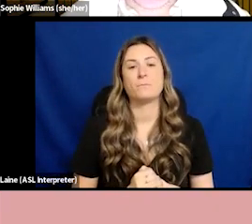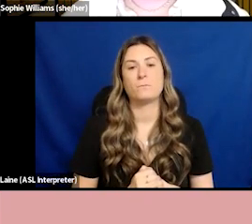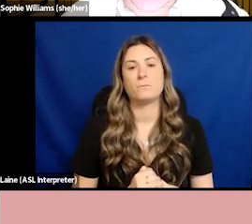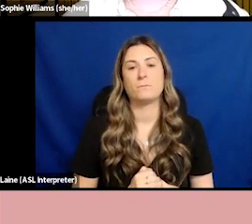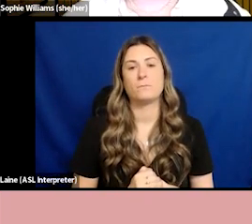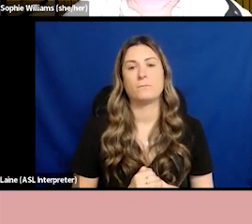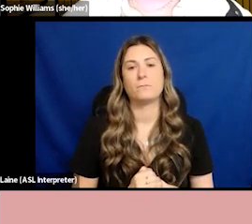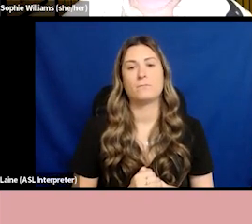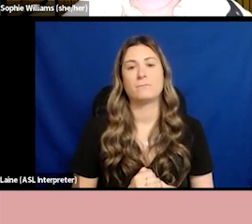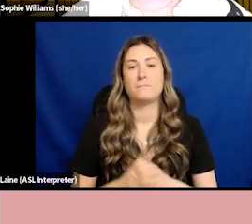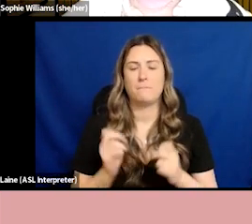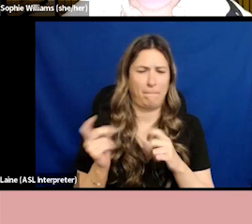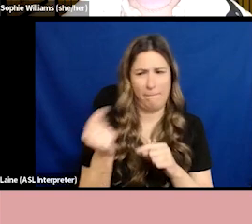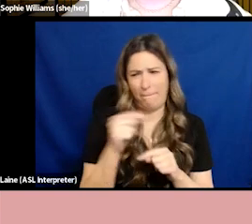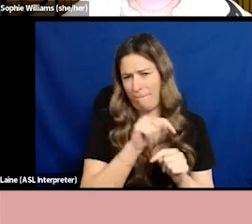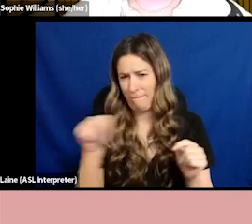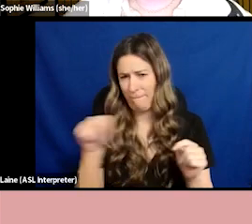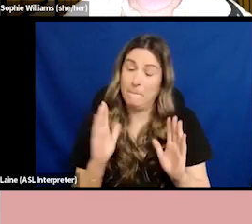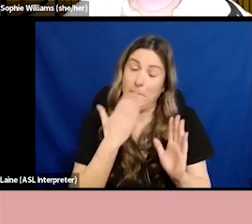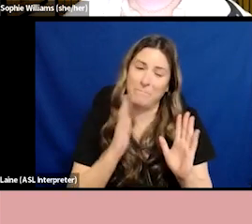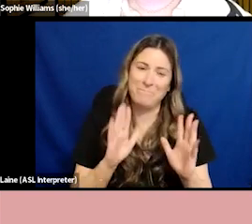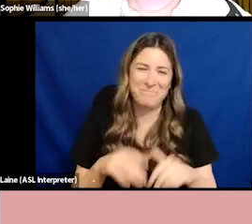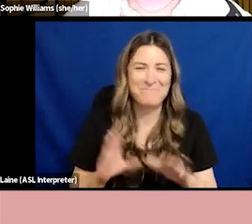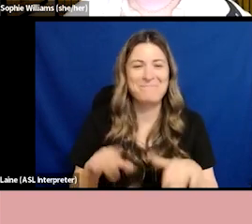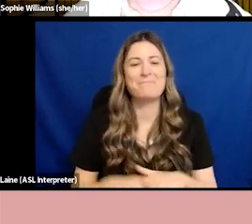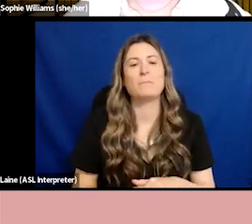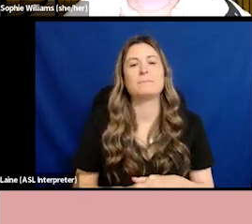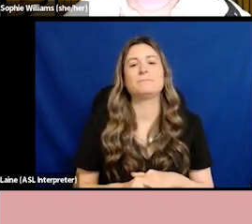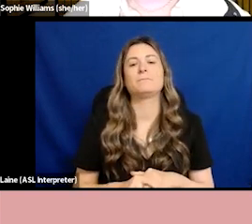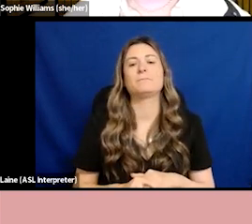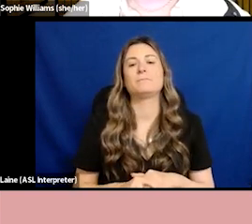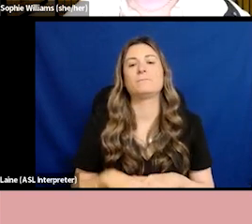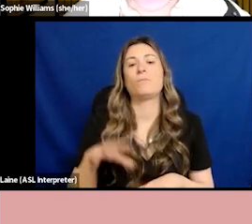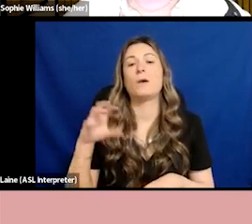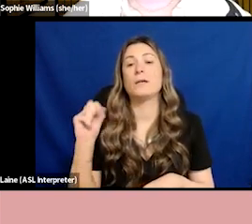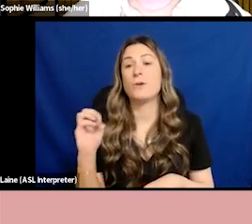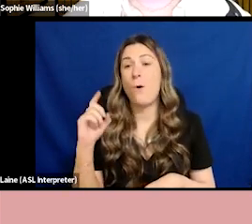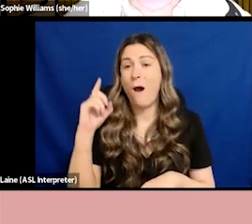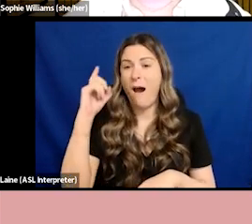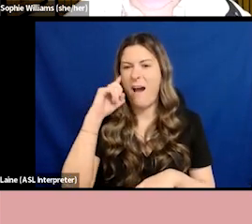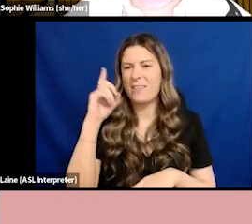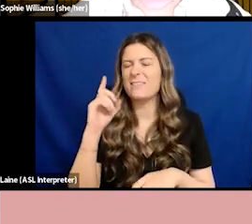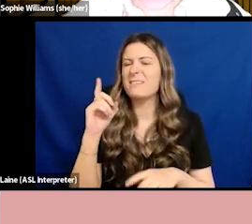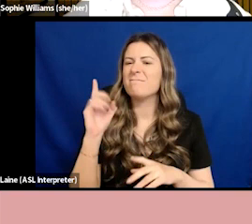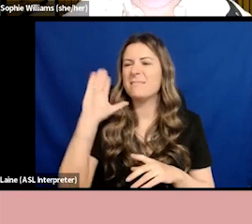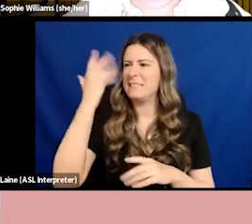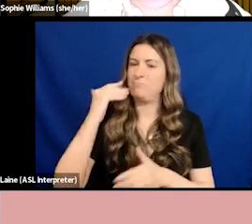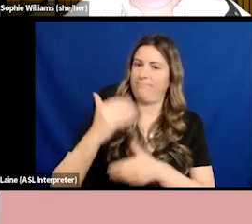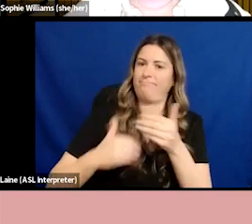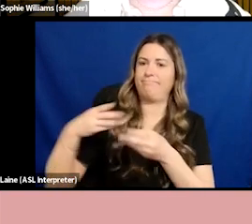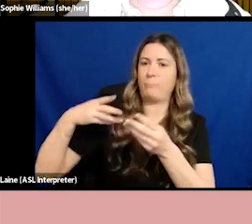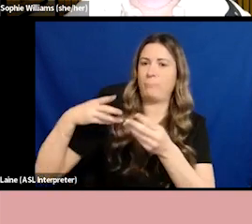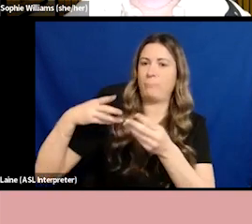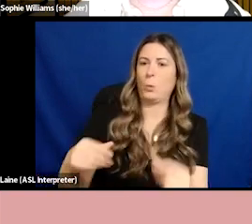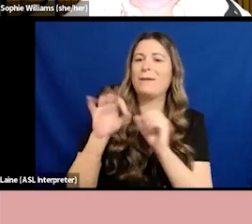Off to a good start. And so I think things are always better when you know what to expect. And so here's a quick breakdown of what we're going to get